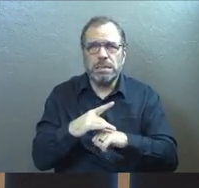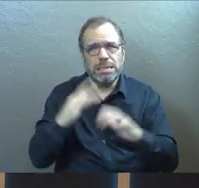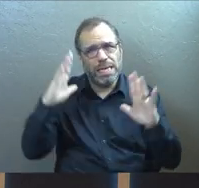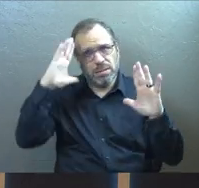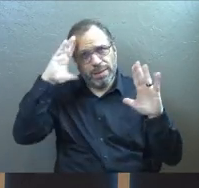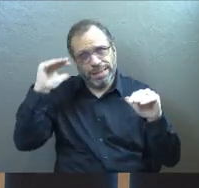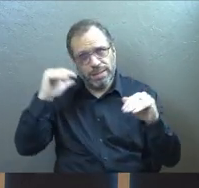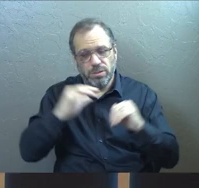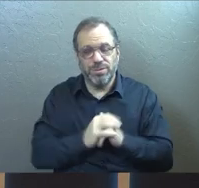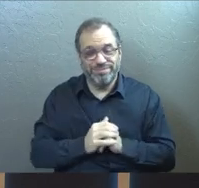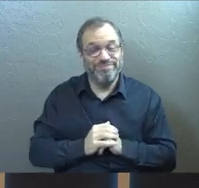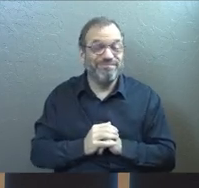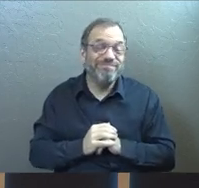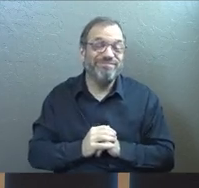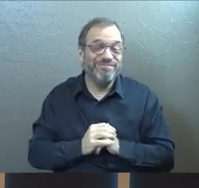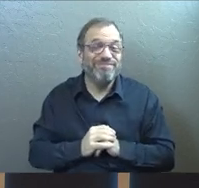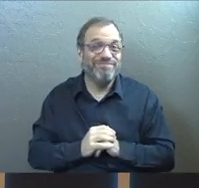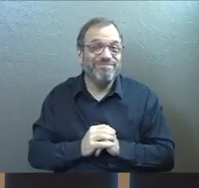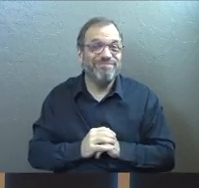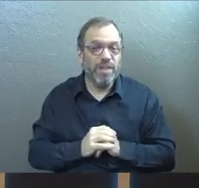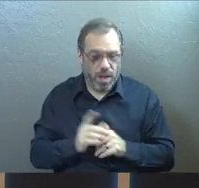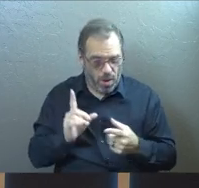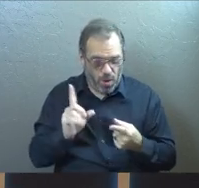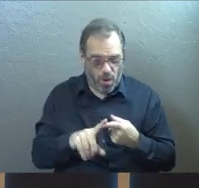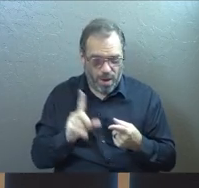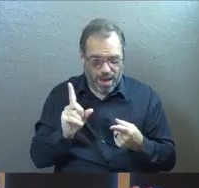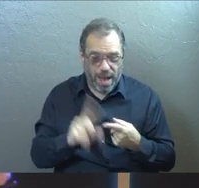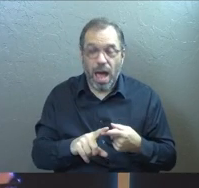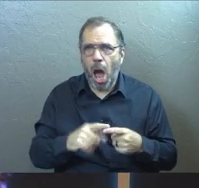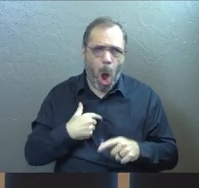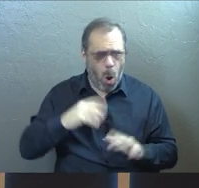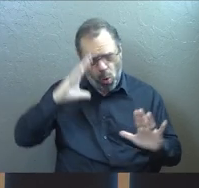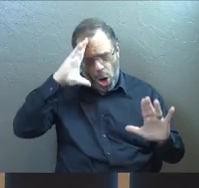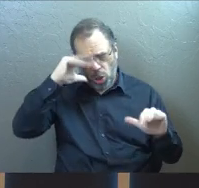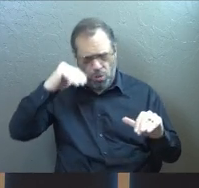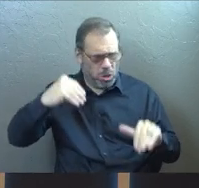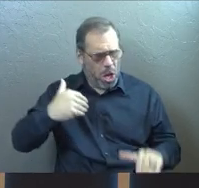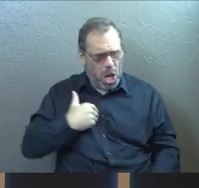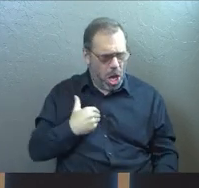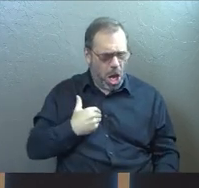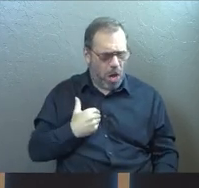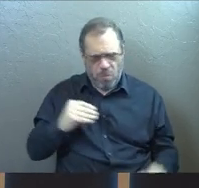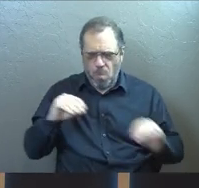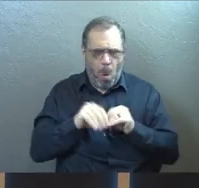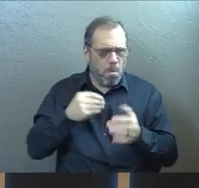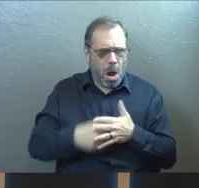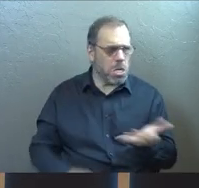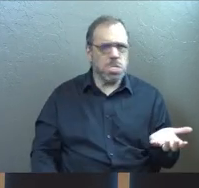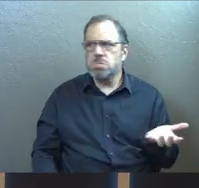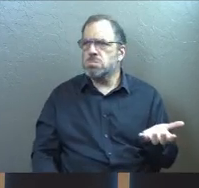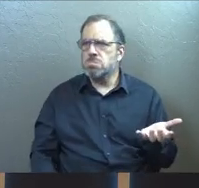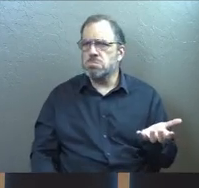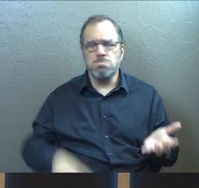I've got some ideas for you. What about, I expected to have way more money